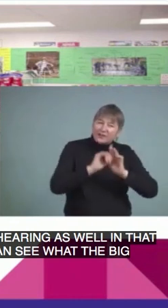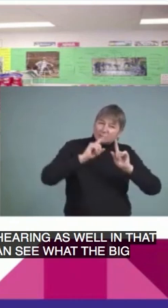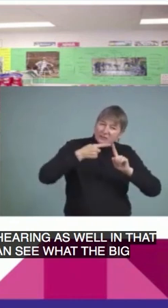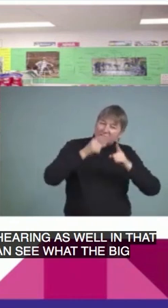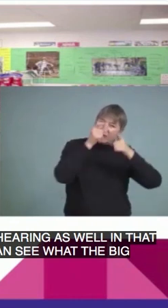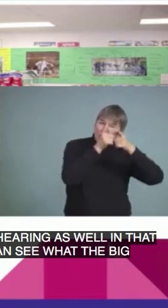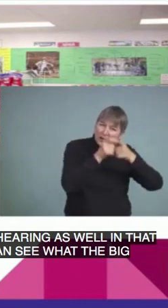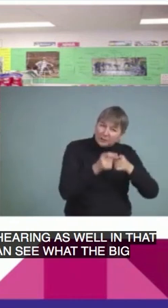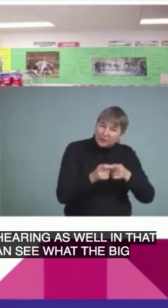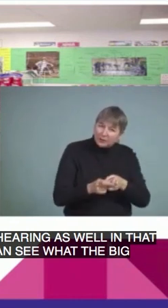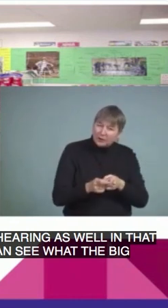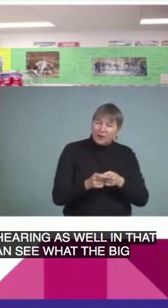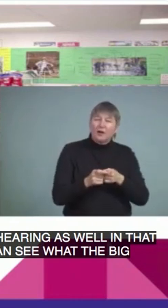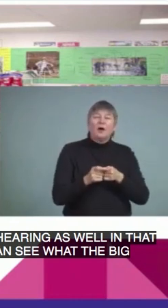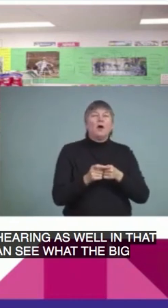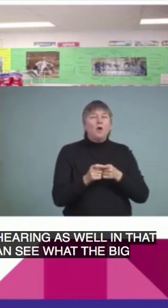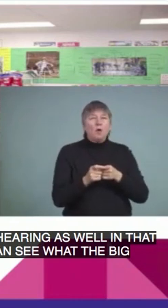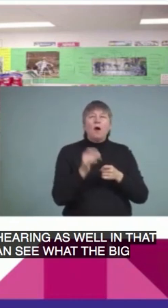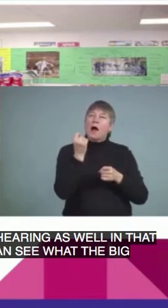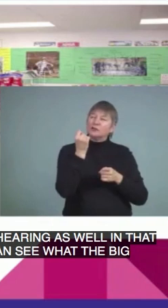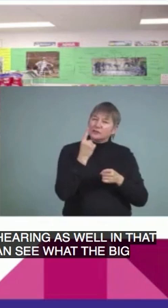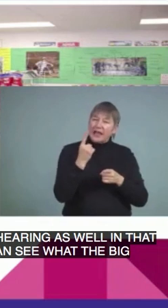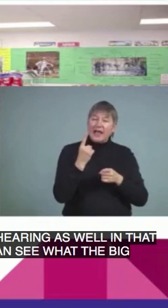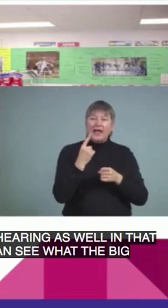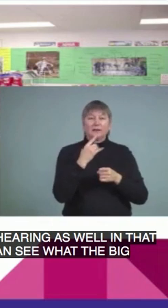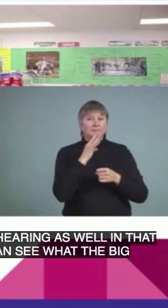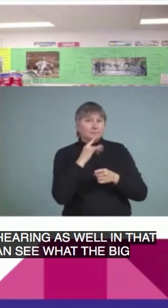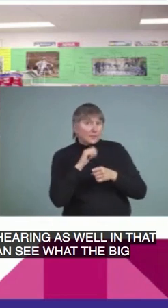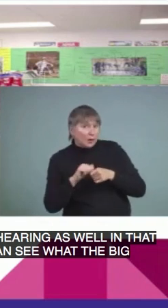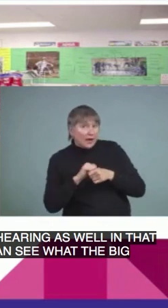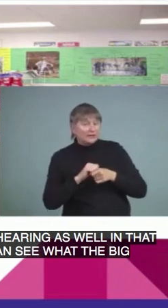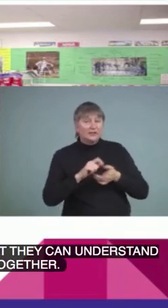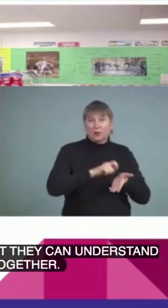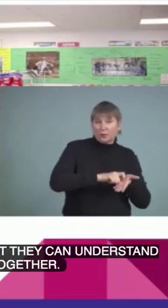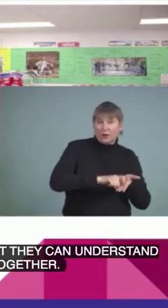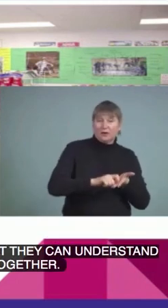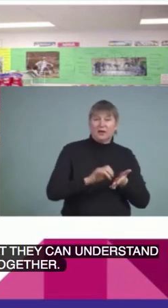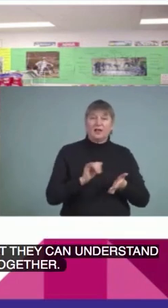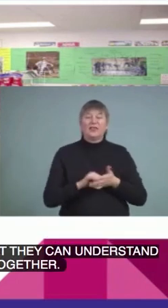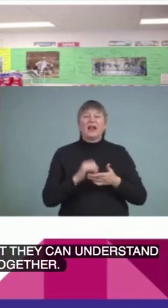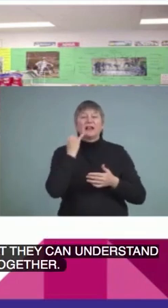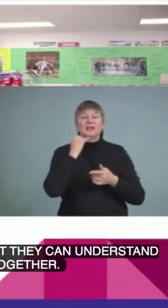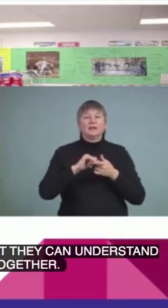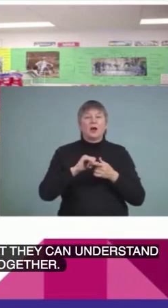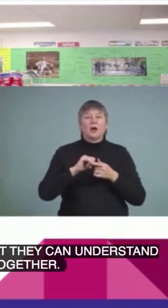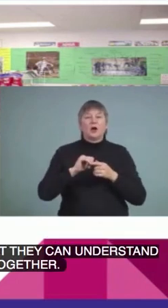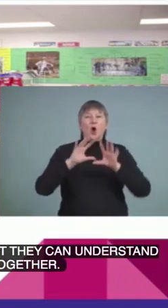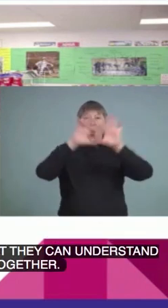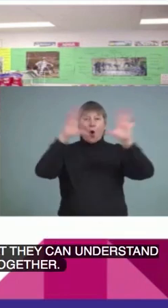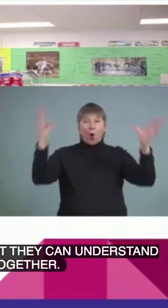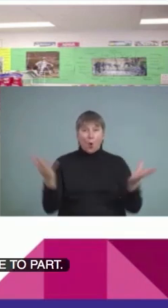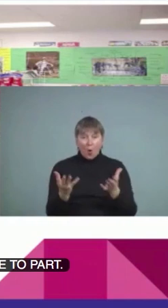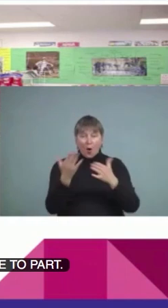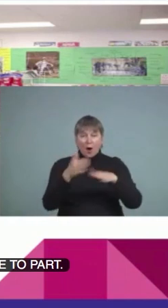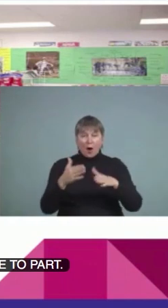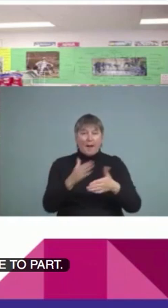understand that, practice it, and then see how it's put together. It's kind of like that part to whole or whole to part. And it's great. You